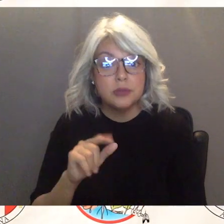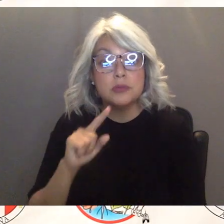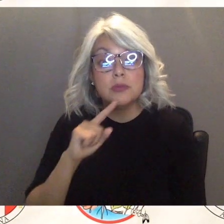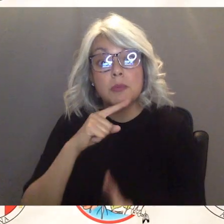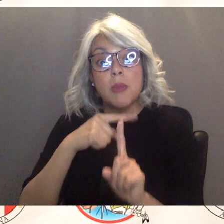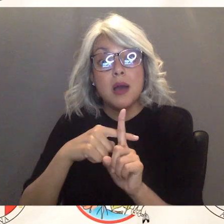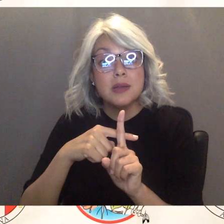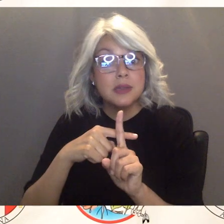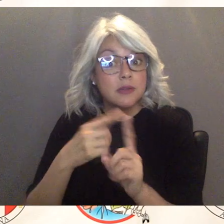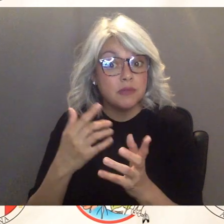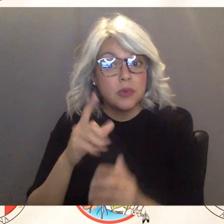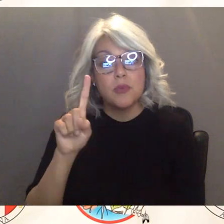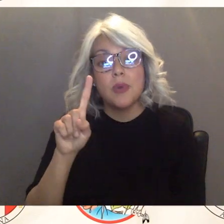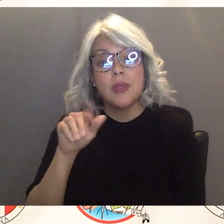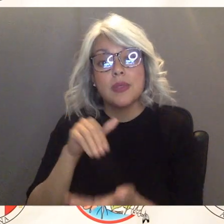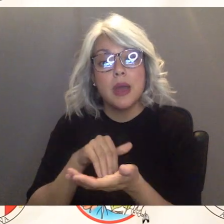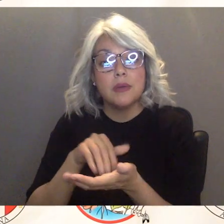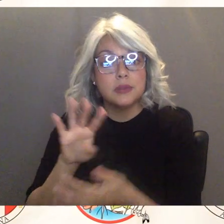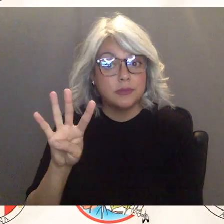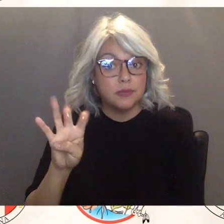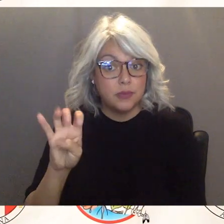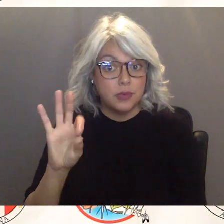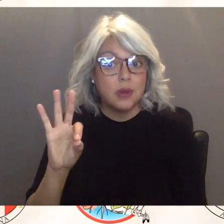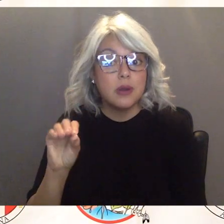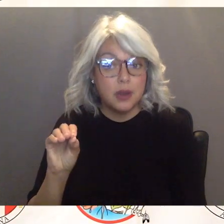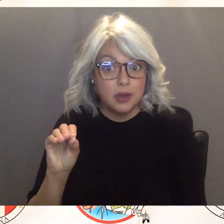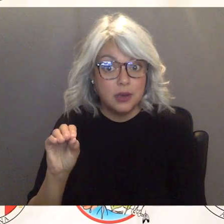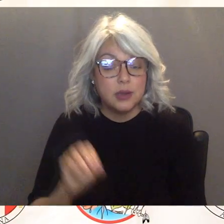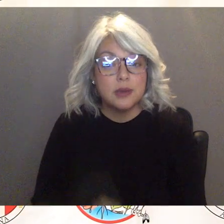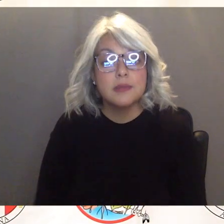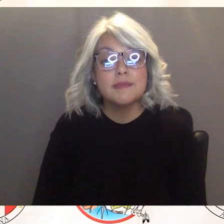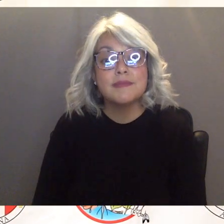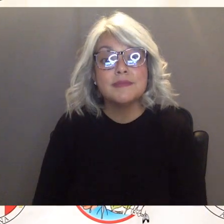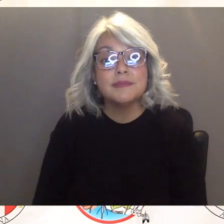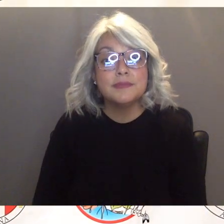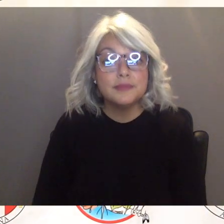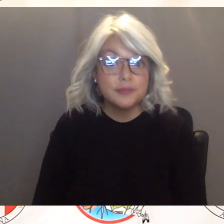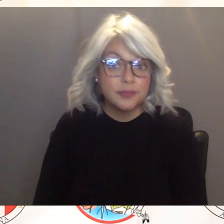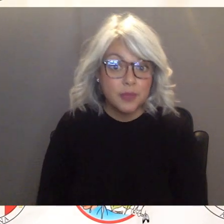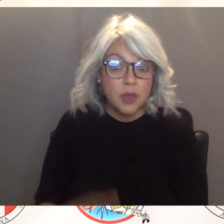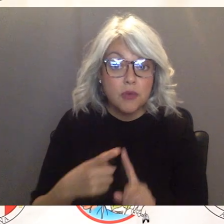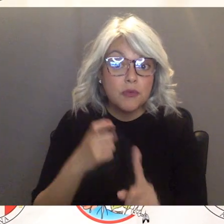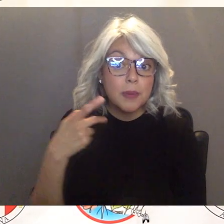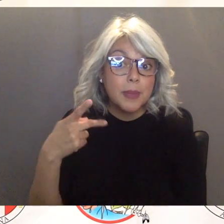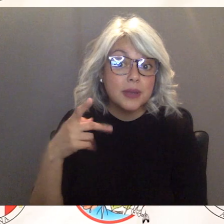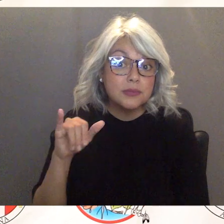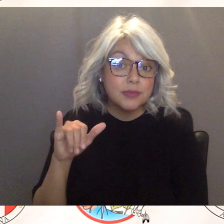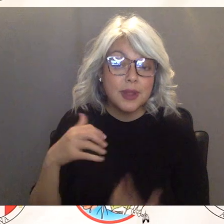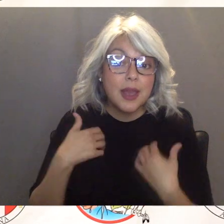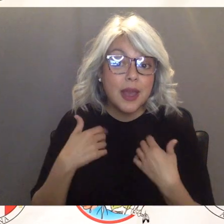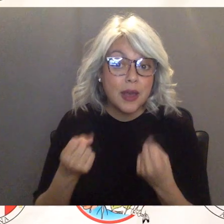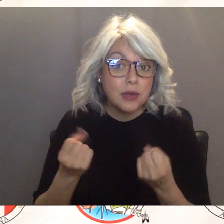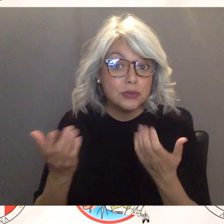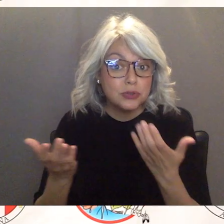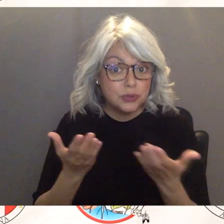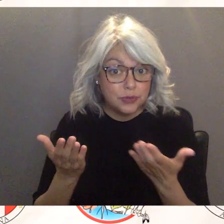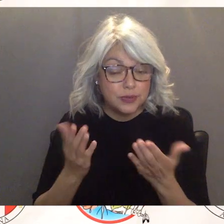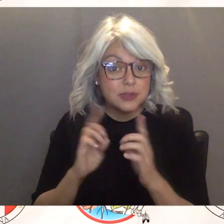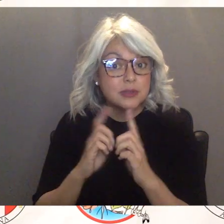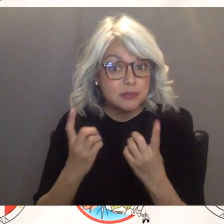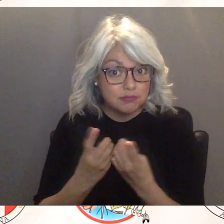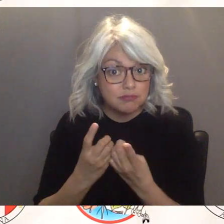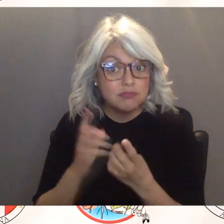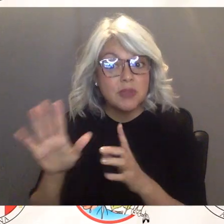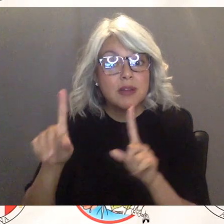1490 from the Pascua Yaqui Health Services Division testing completed